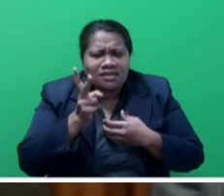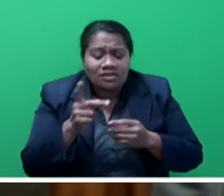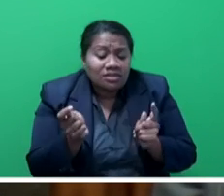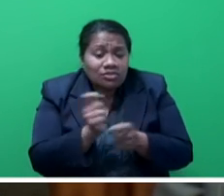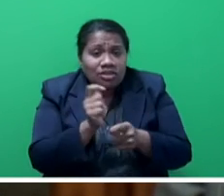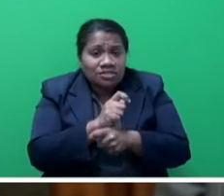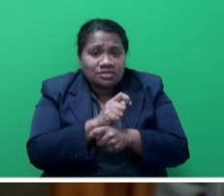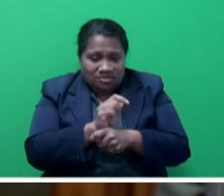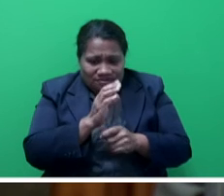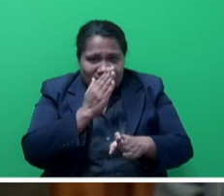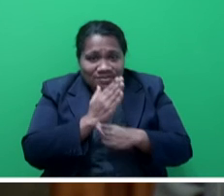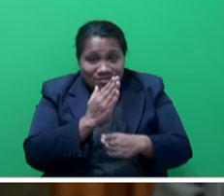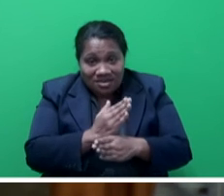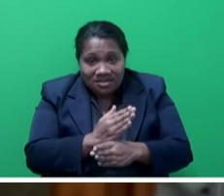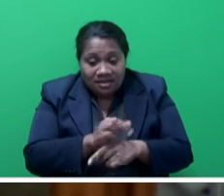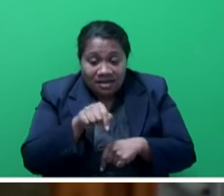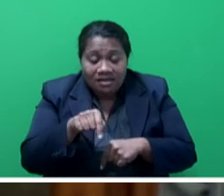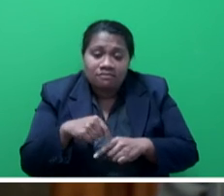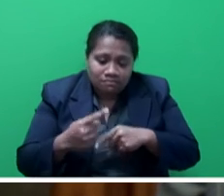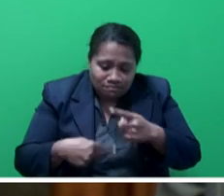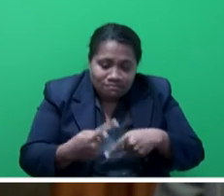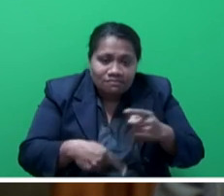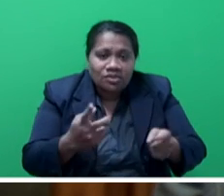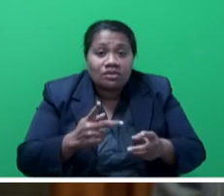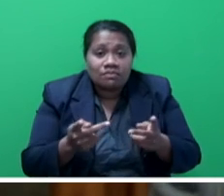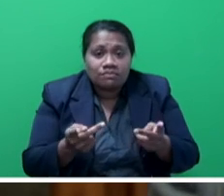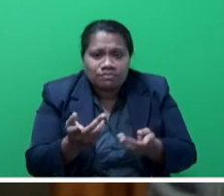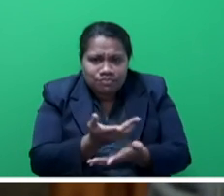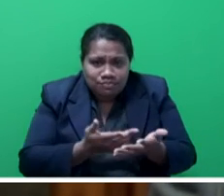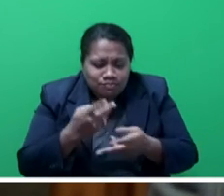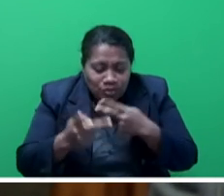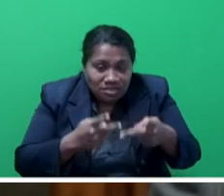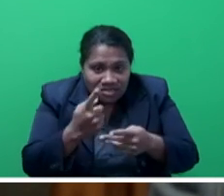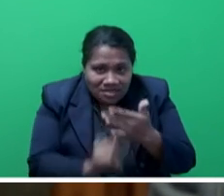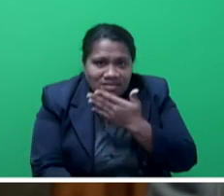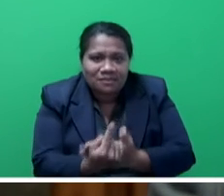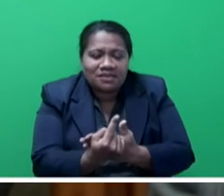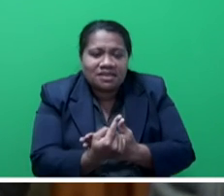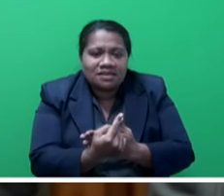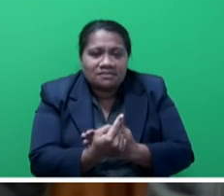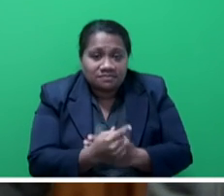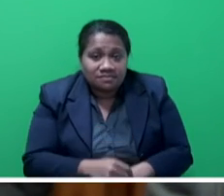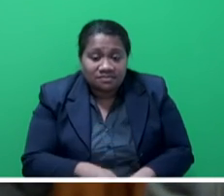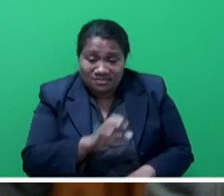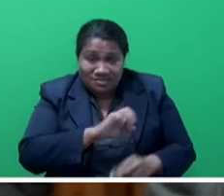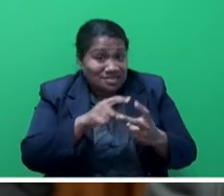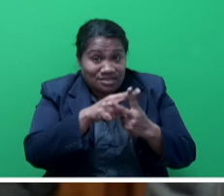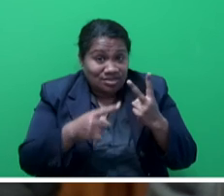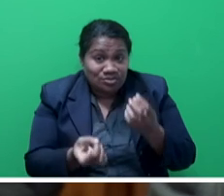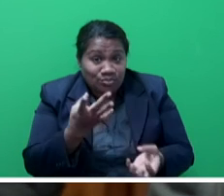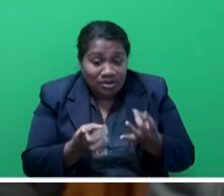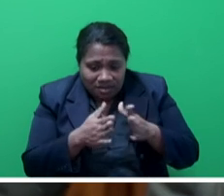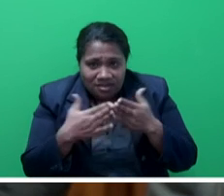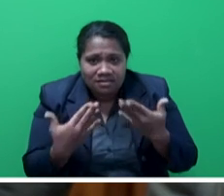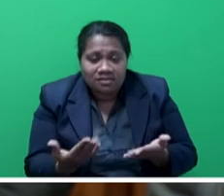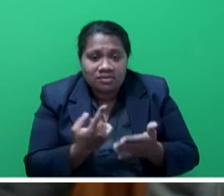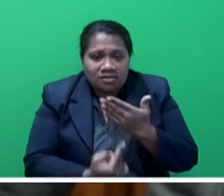scope of works. And this is an ongoing process that's happening with the EPO. And instead of two boilers, we have now made